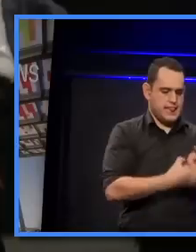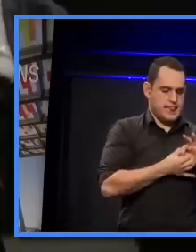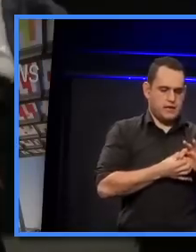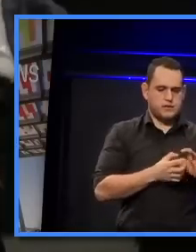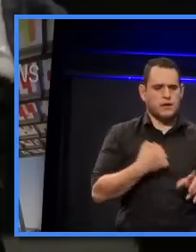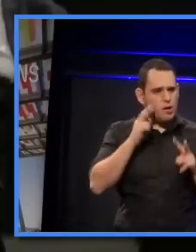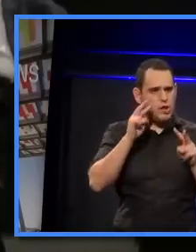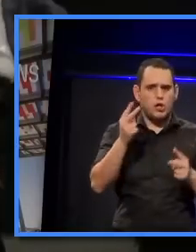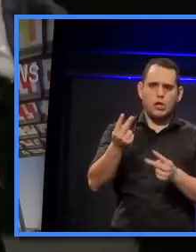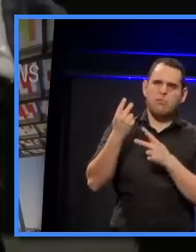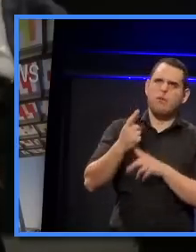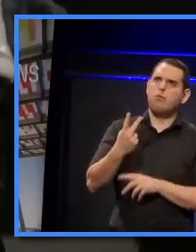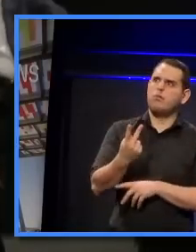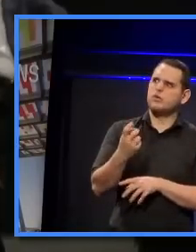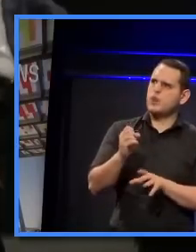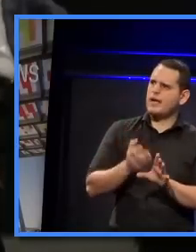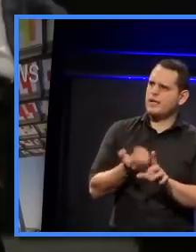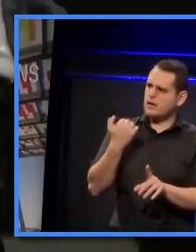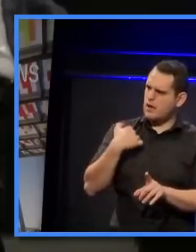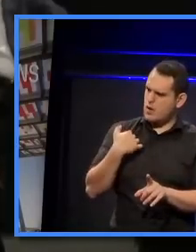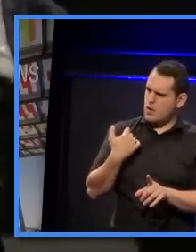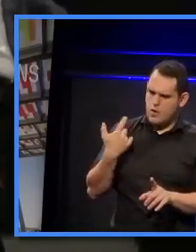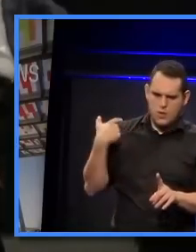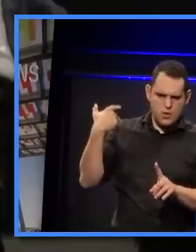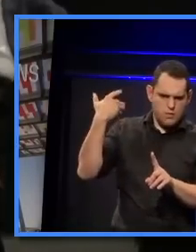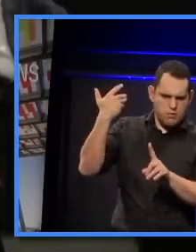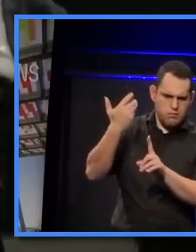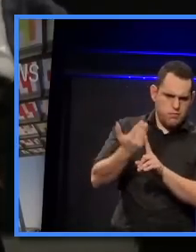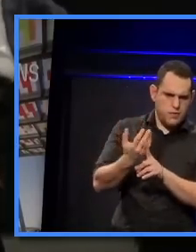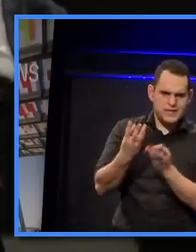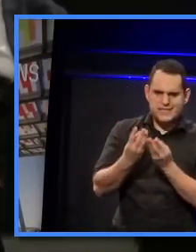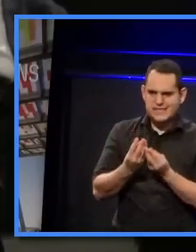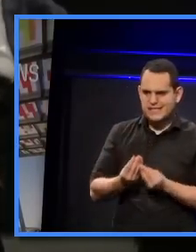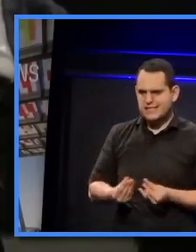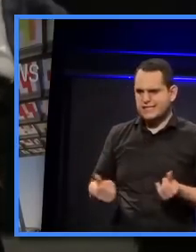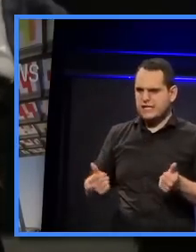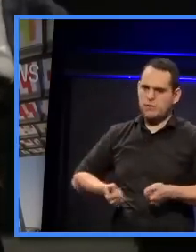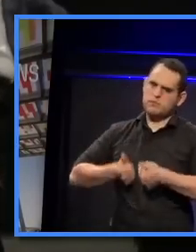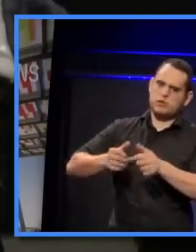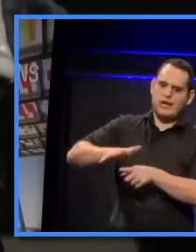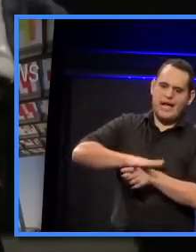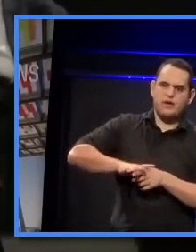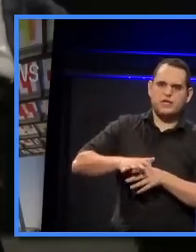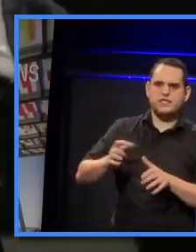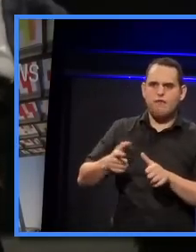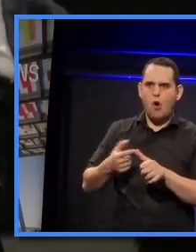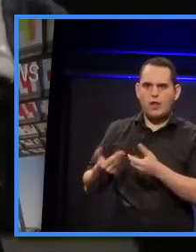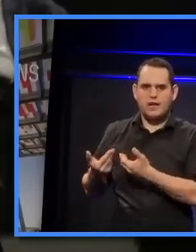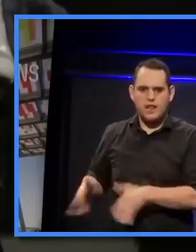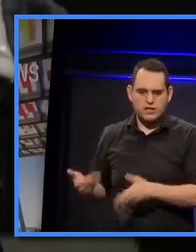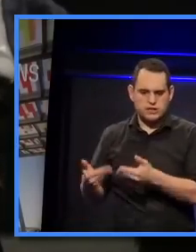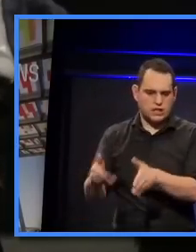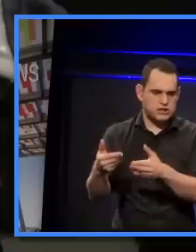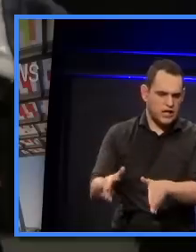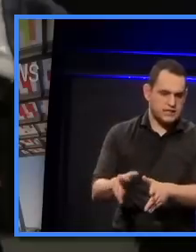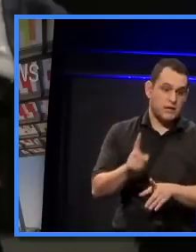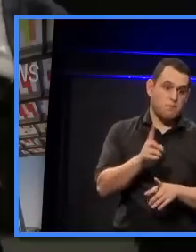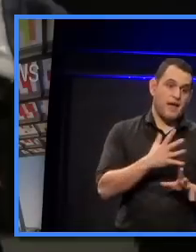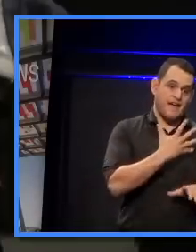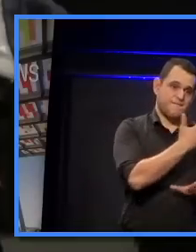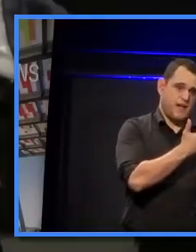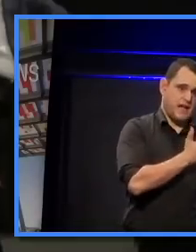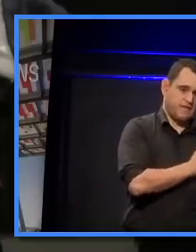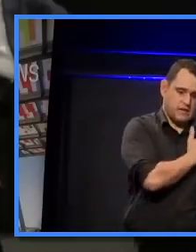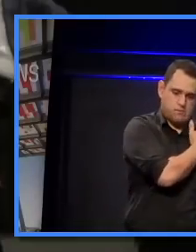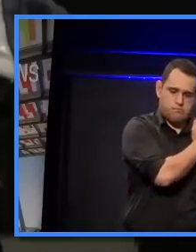look back 20 years ago, and we've lost a few good parts of Auckland, but we've probably gained in the last five years a